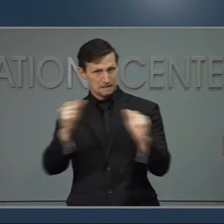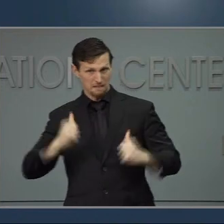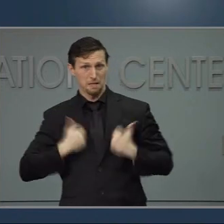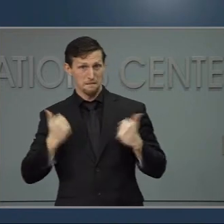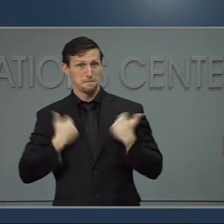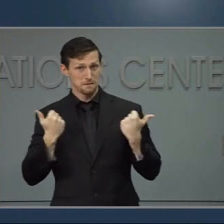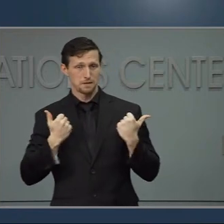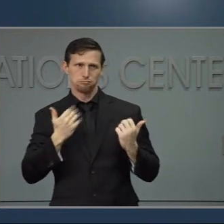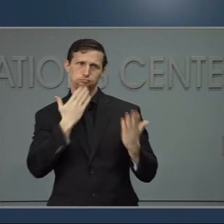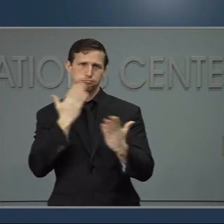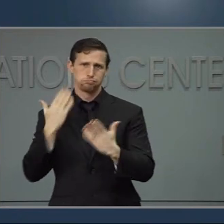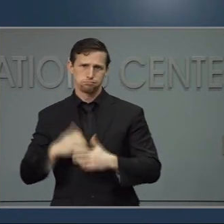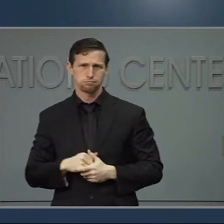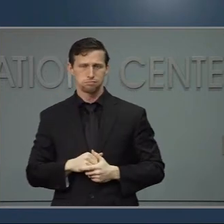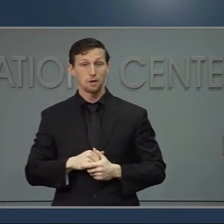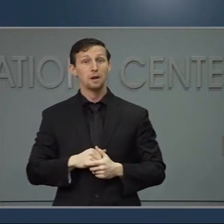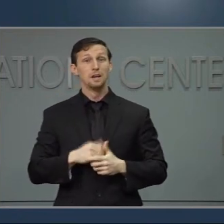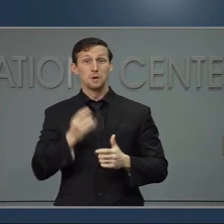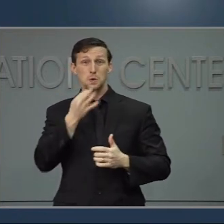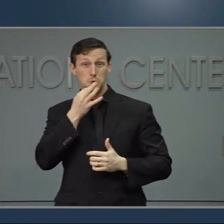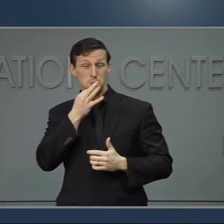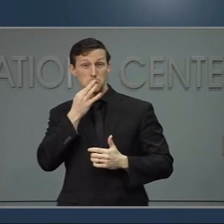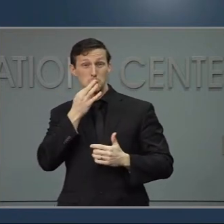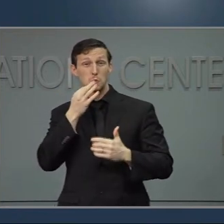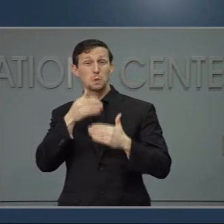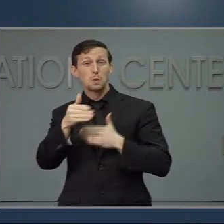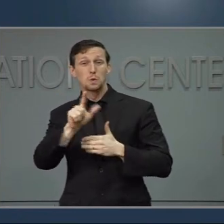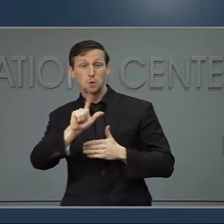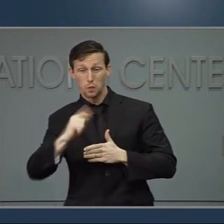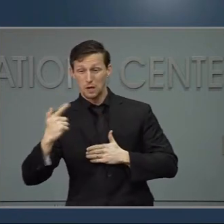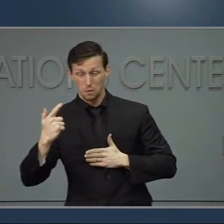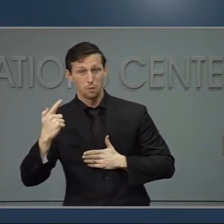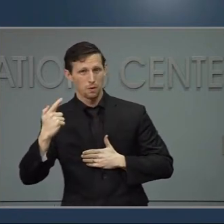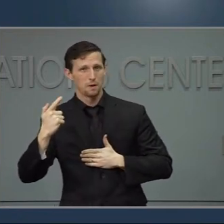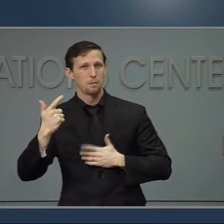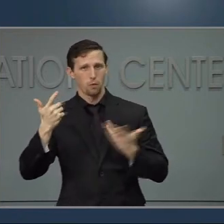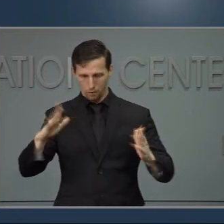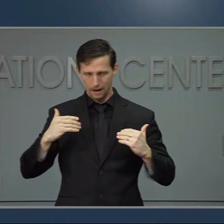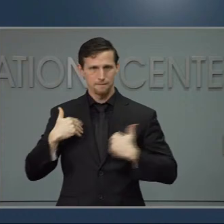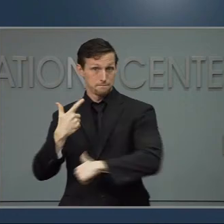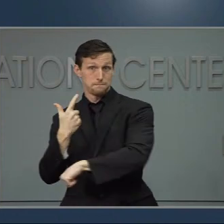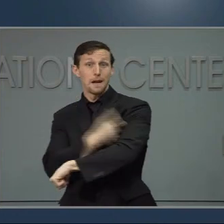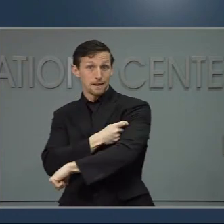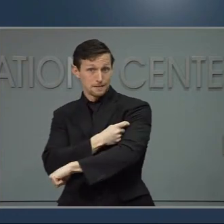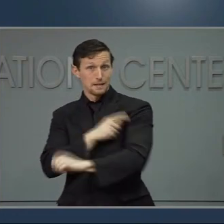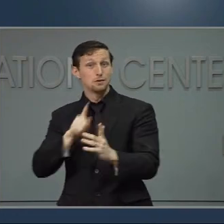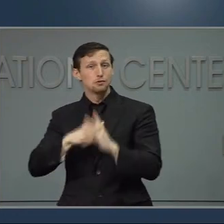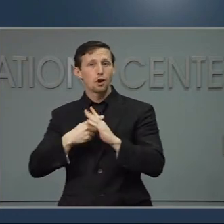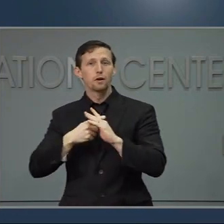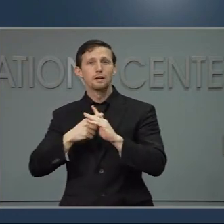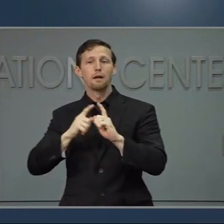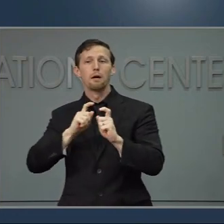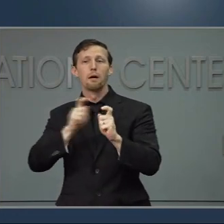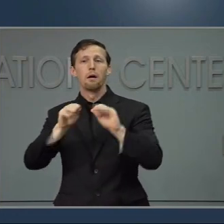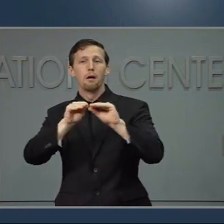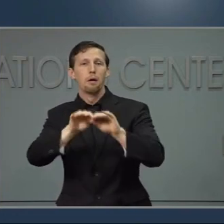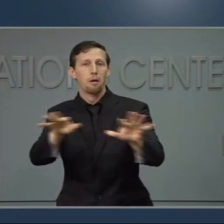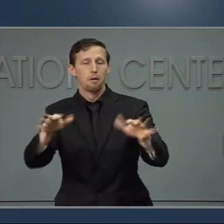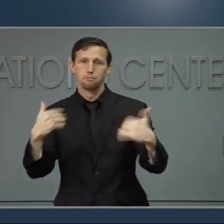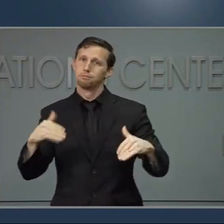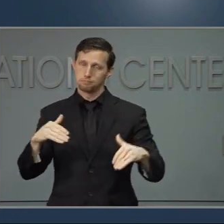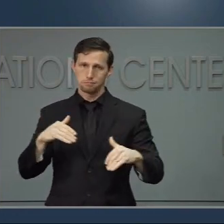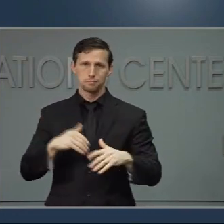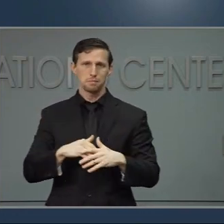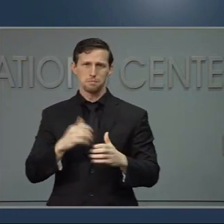2021 with a powerful tool to stop this pandemic vaccines. Today, I'm going to walk through the new